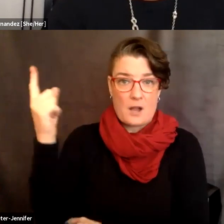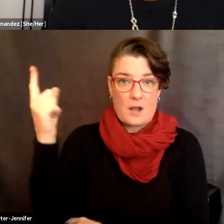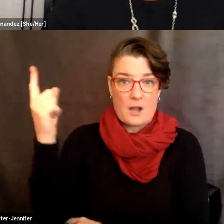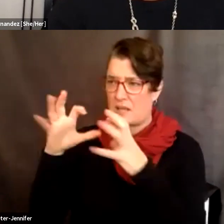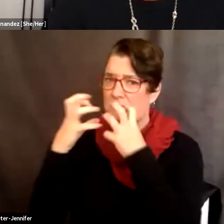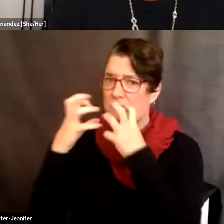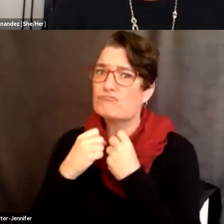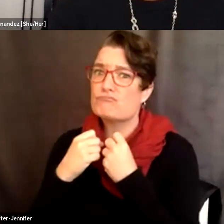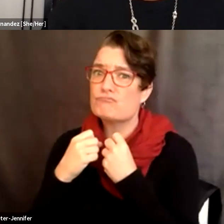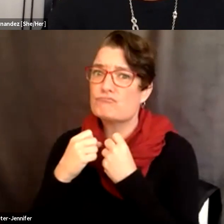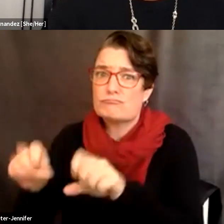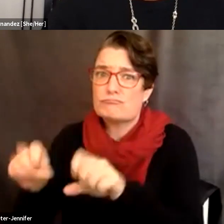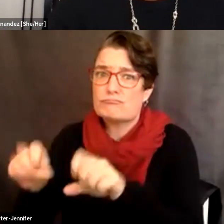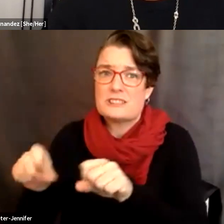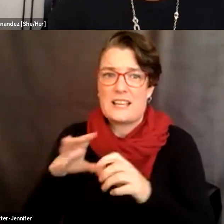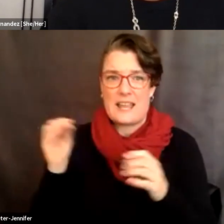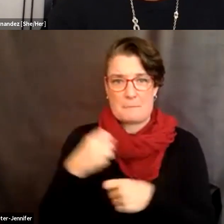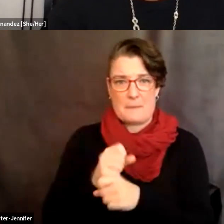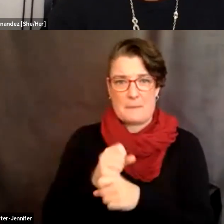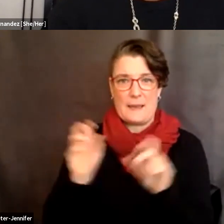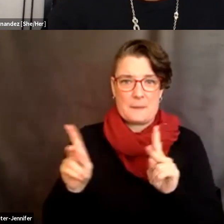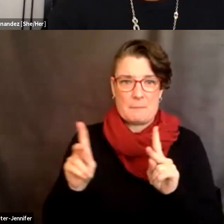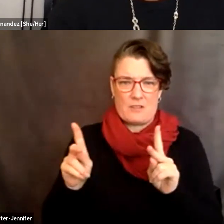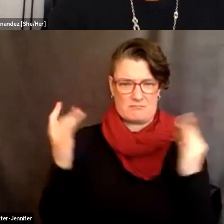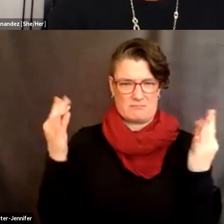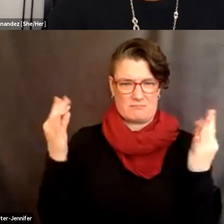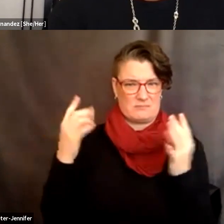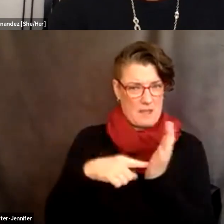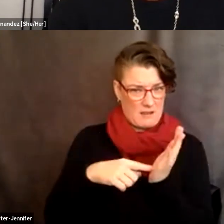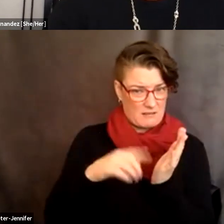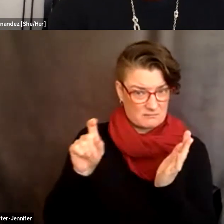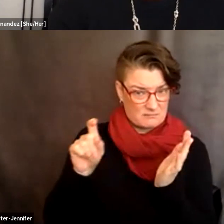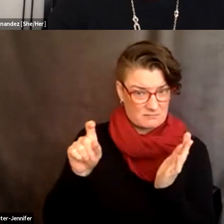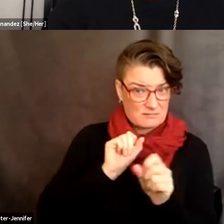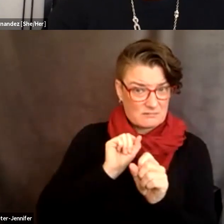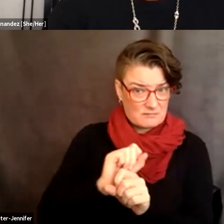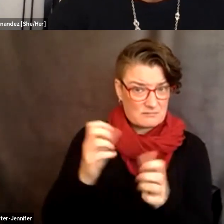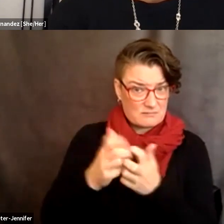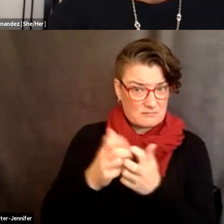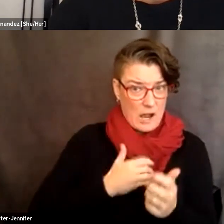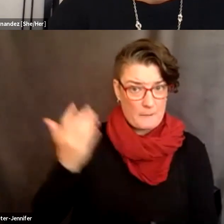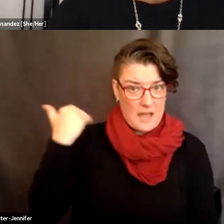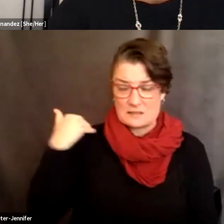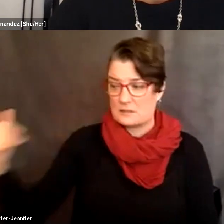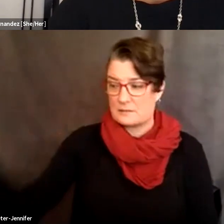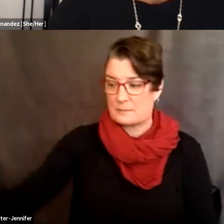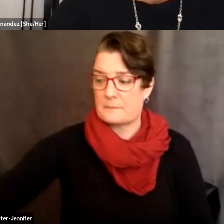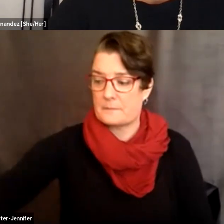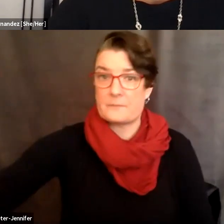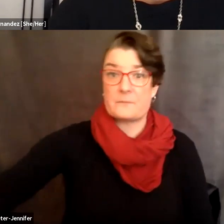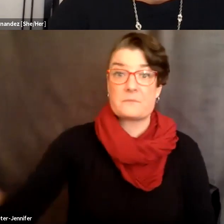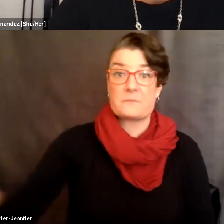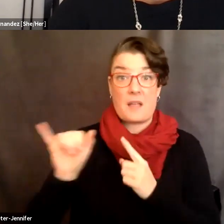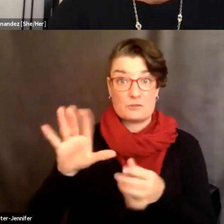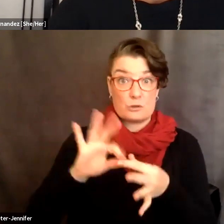stimulated a productive reconsideration of false representations of the past, but, but I think the question is pointing out that's, it's not